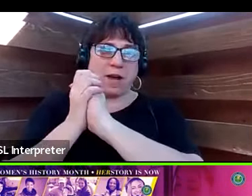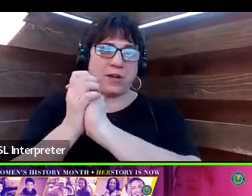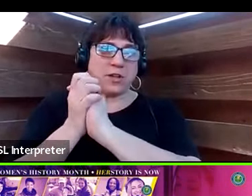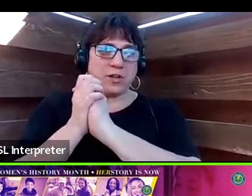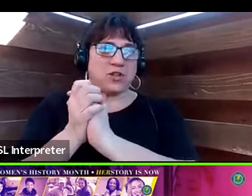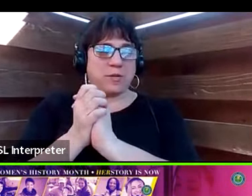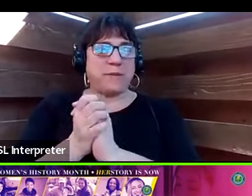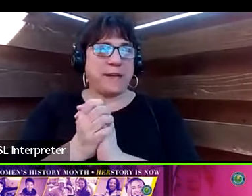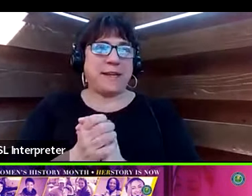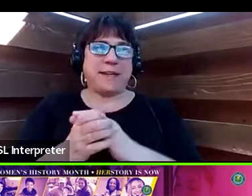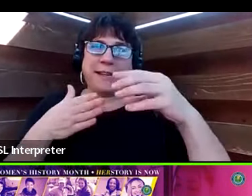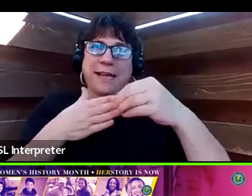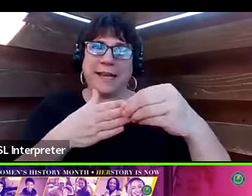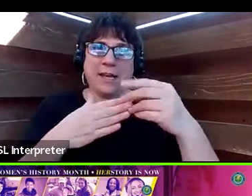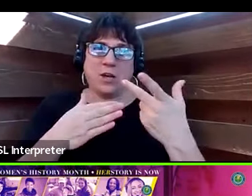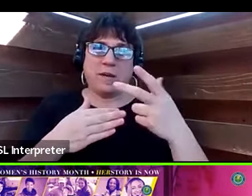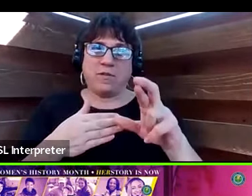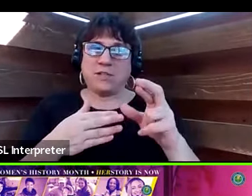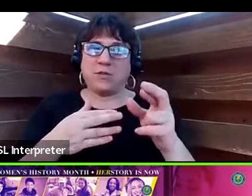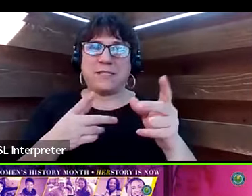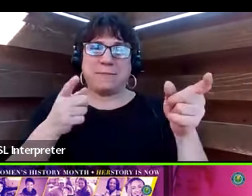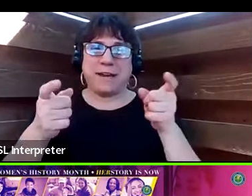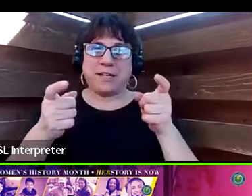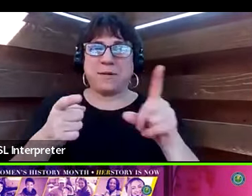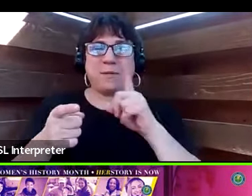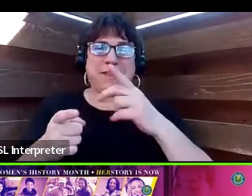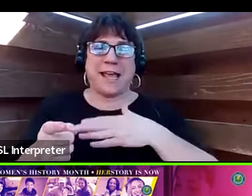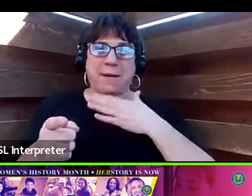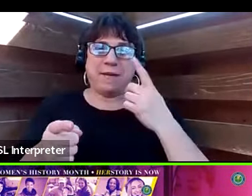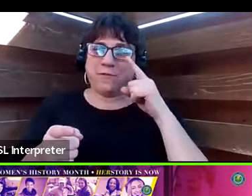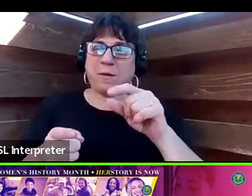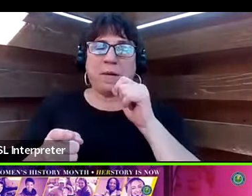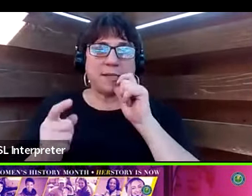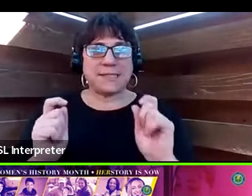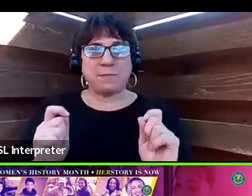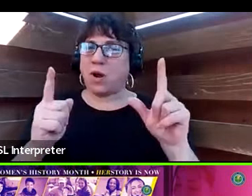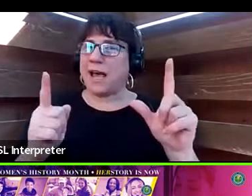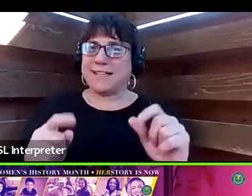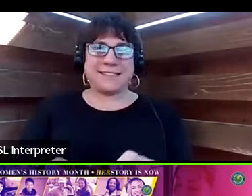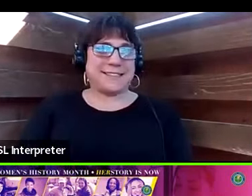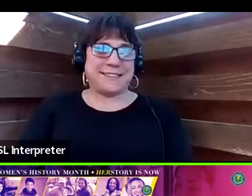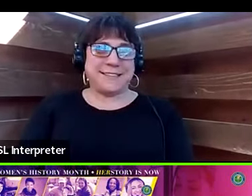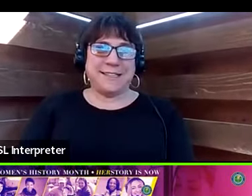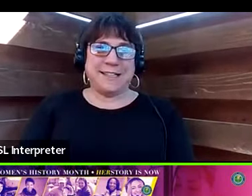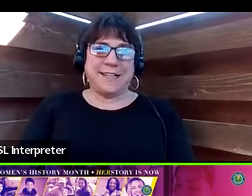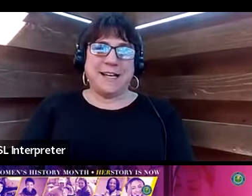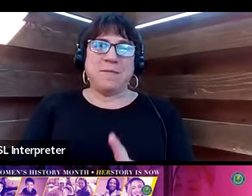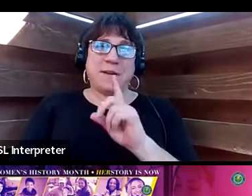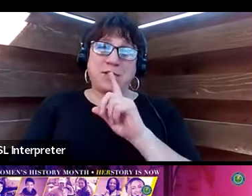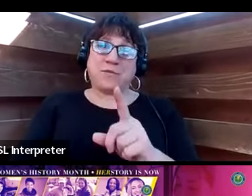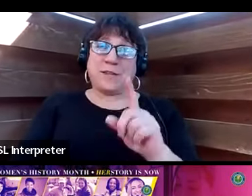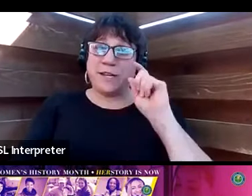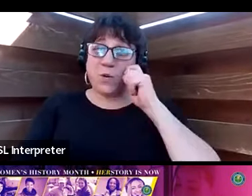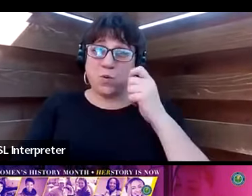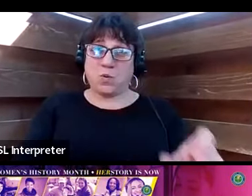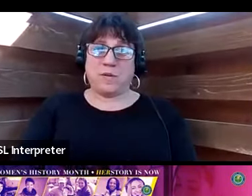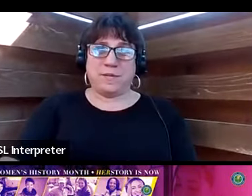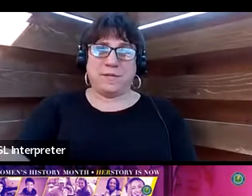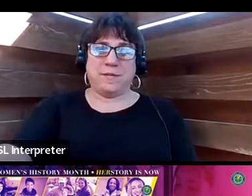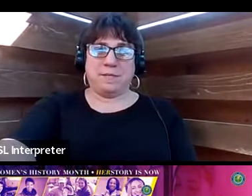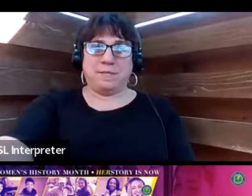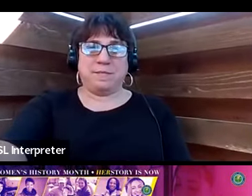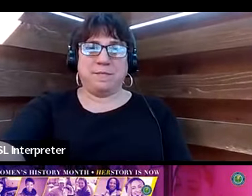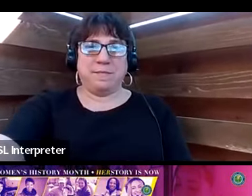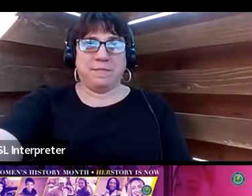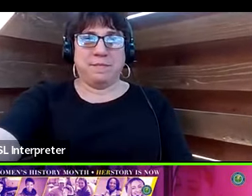of human resource management. I'm really happy for you. I'm not surprised, but it's really cool. So, what steps are you